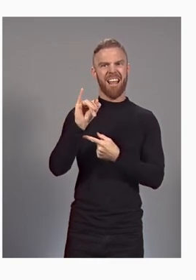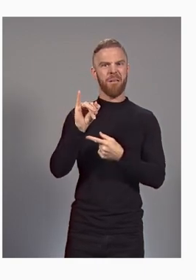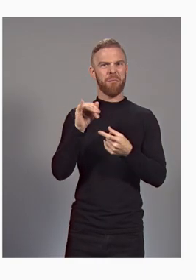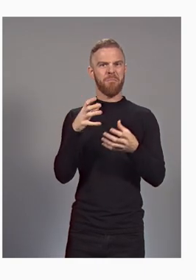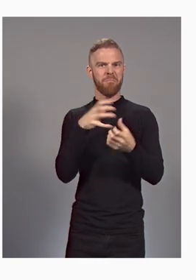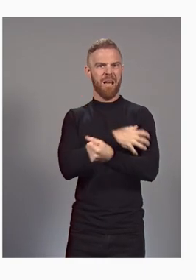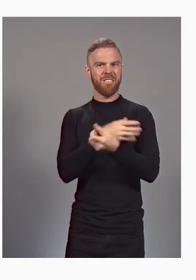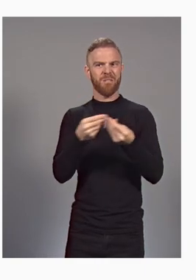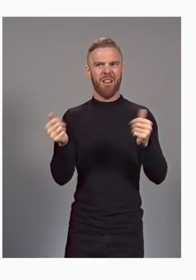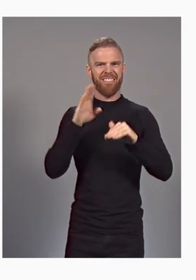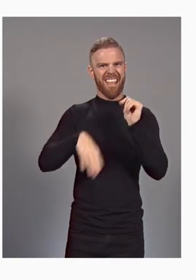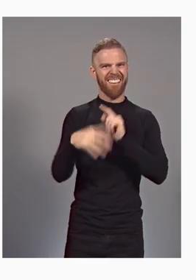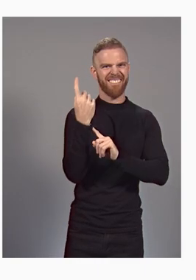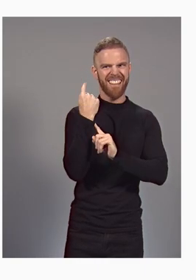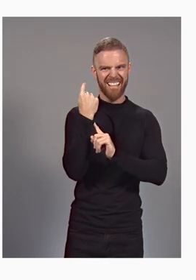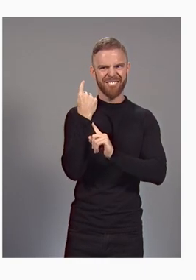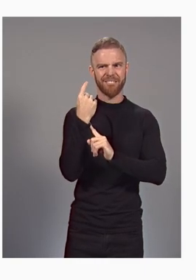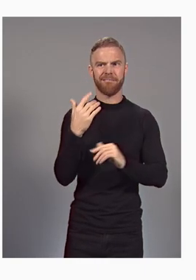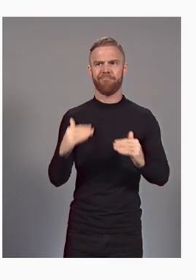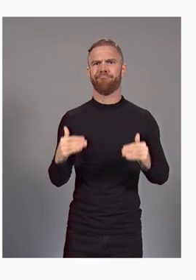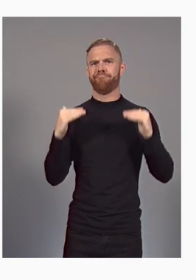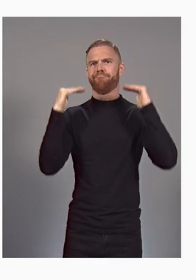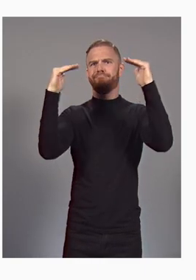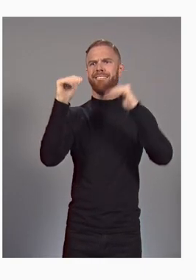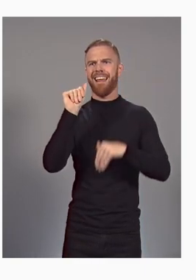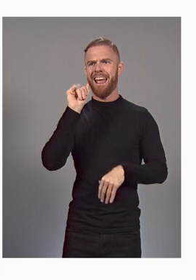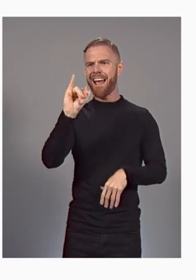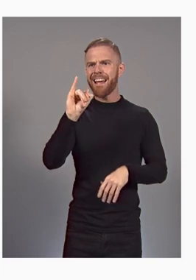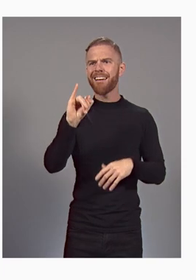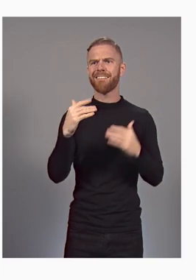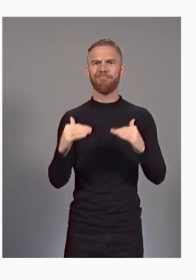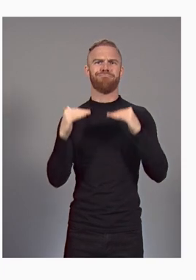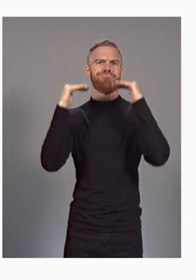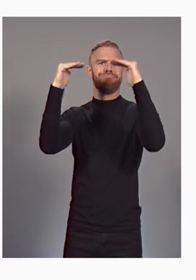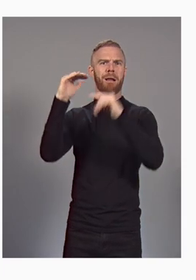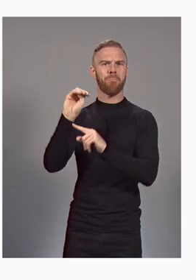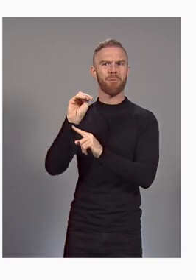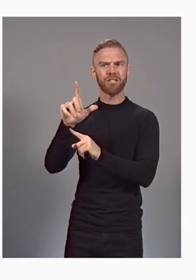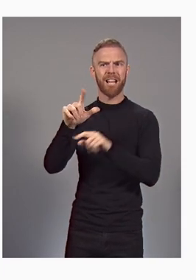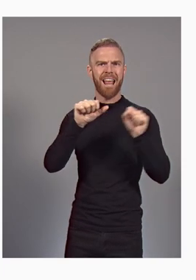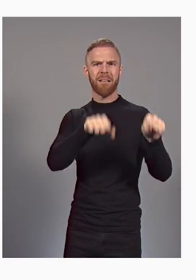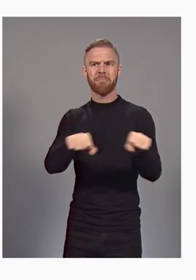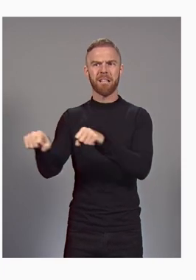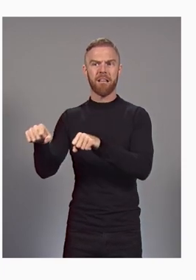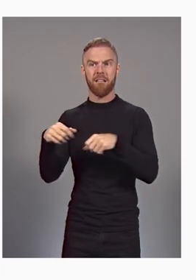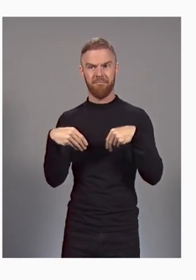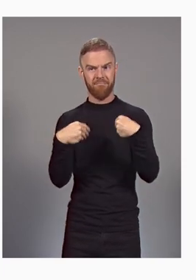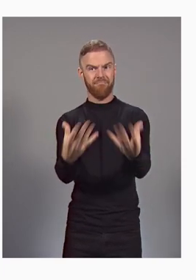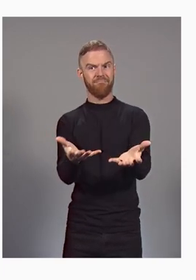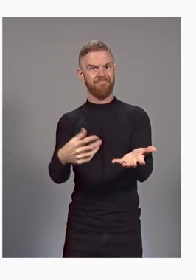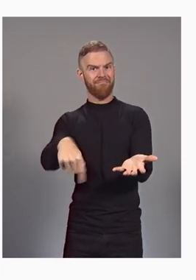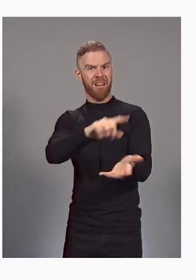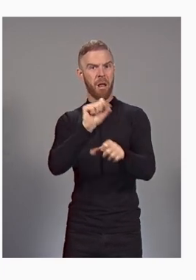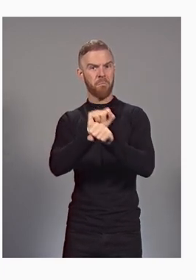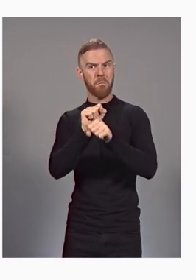AI and ML capabilities in the hands of our employees, not just our data scientists. These advanced software tools make EV